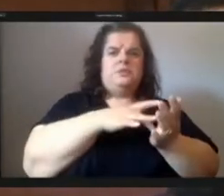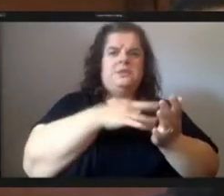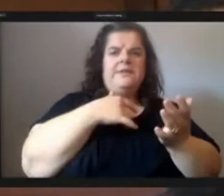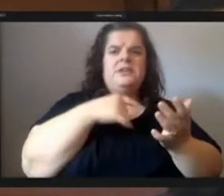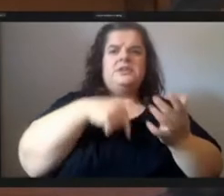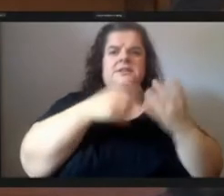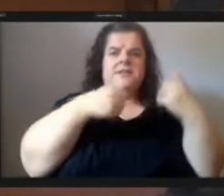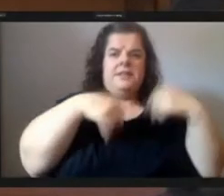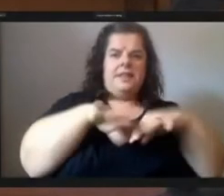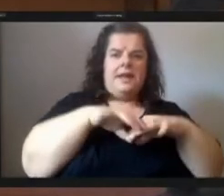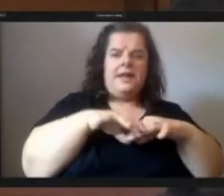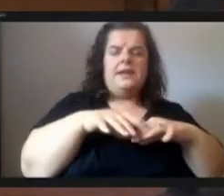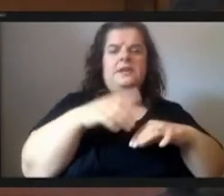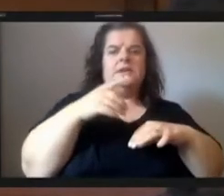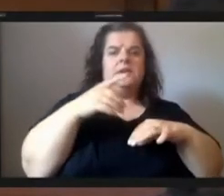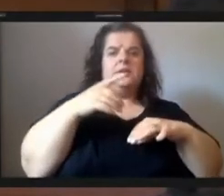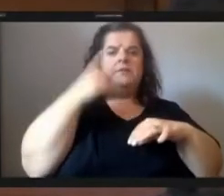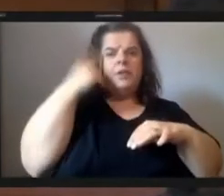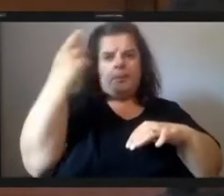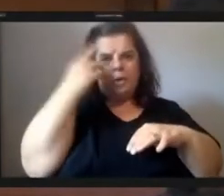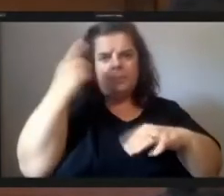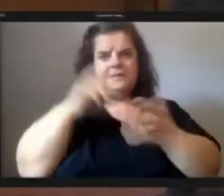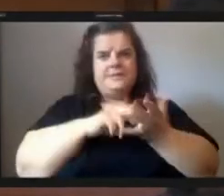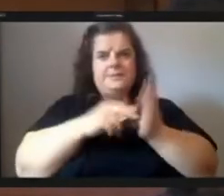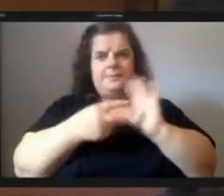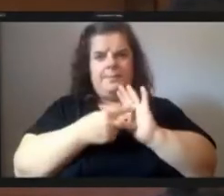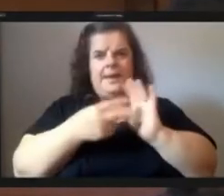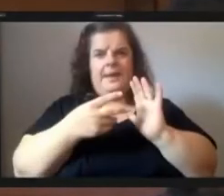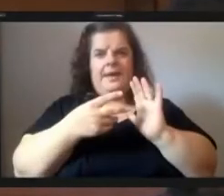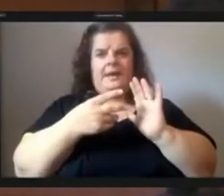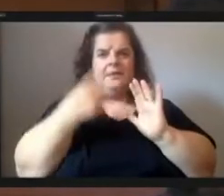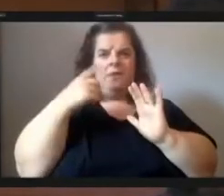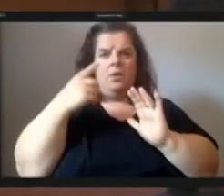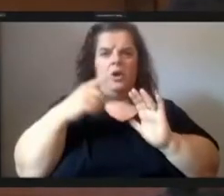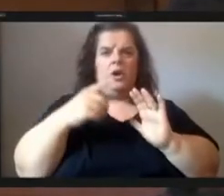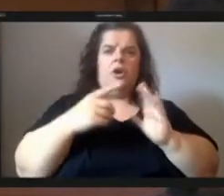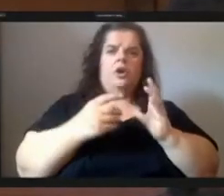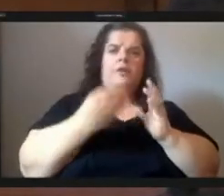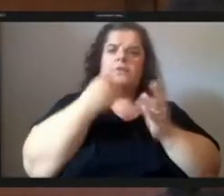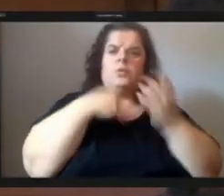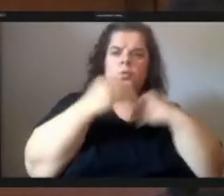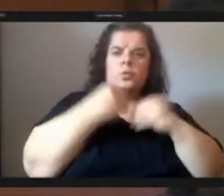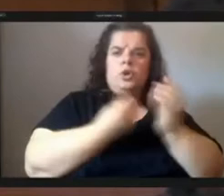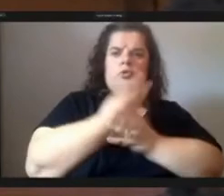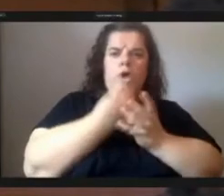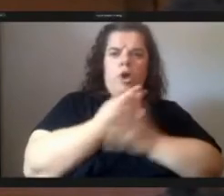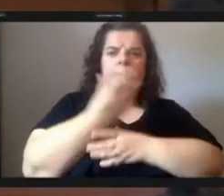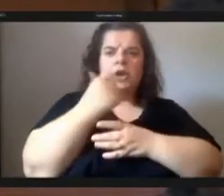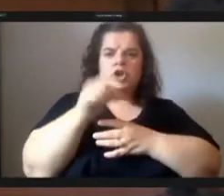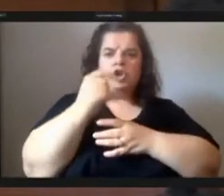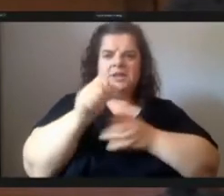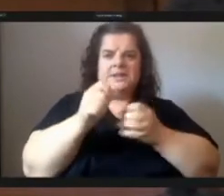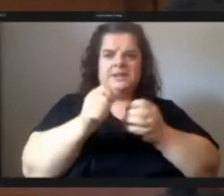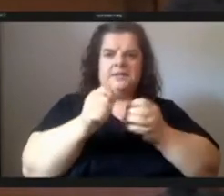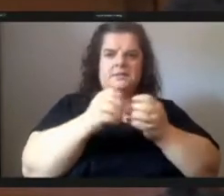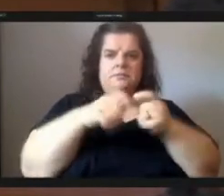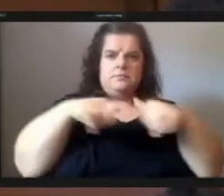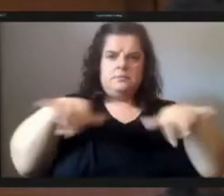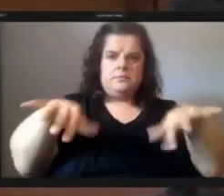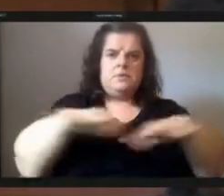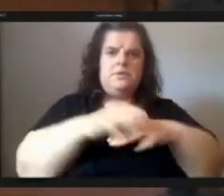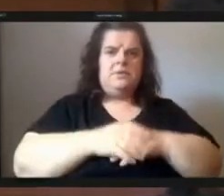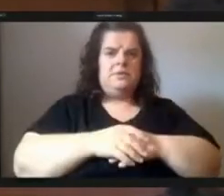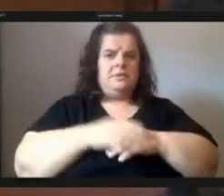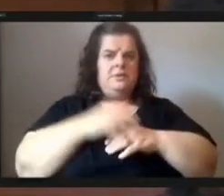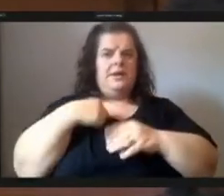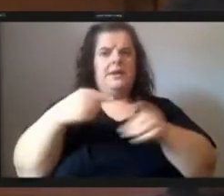that it was made for green infrastructure with food growing on it to feed our families i would also